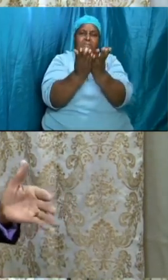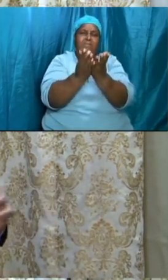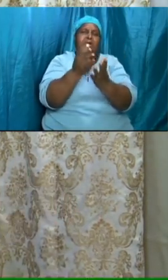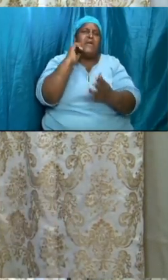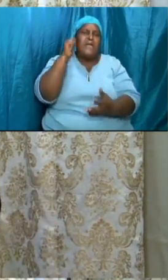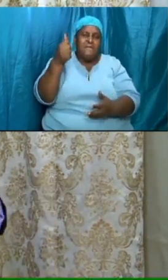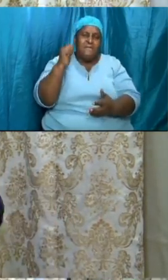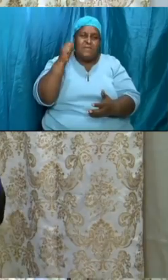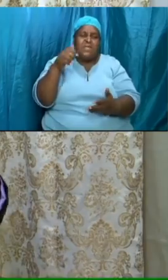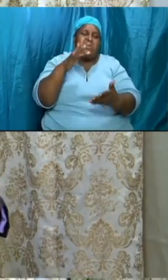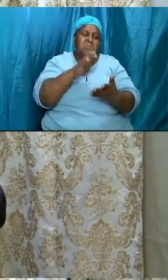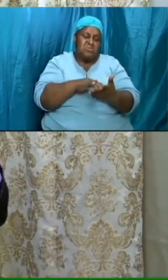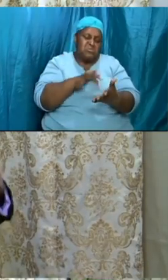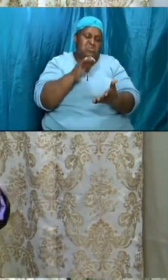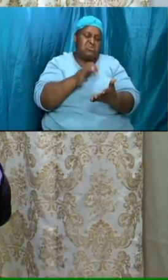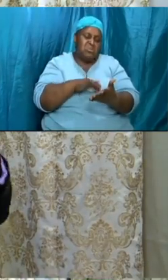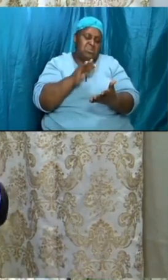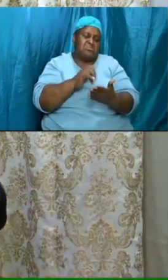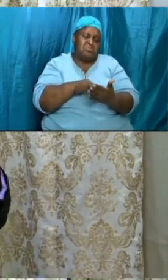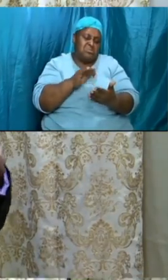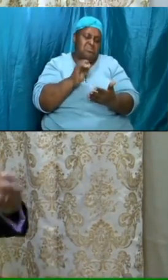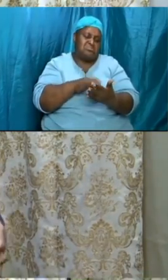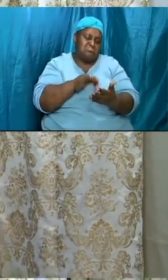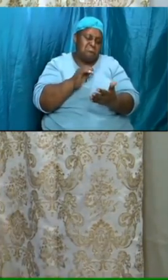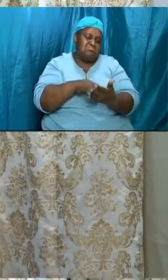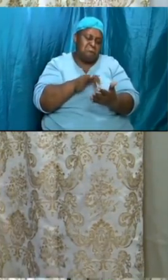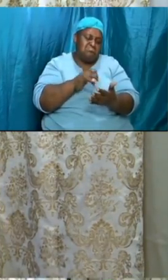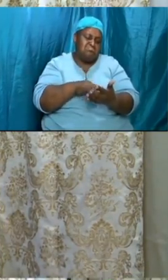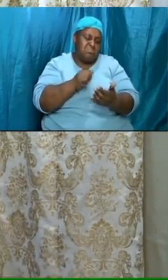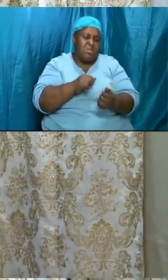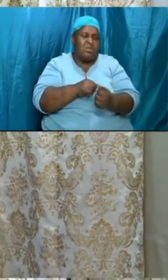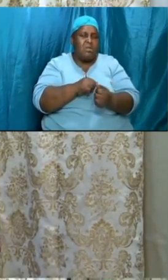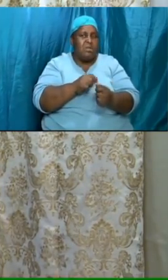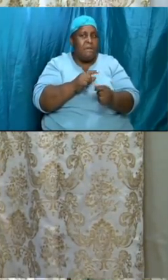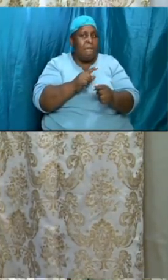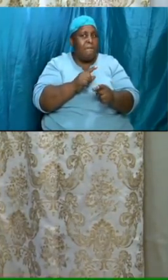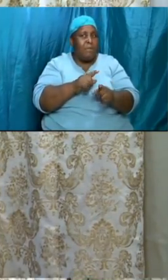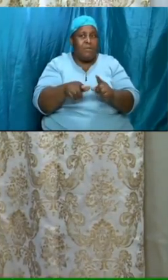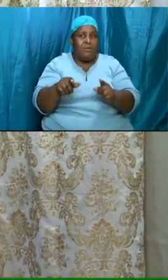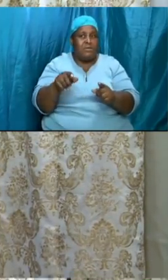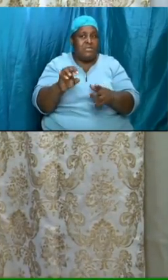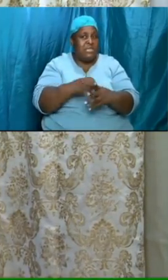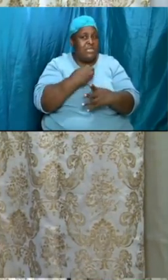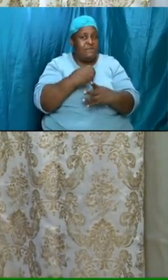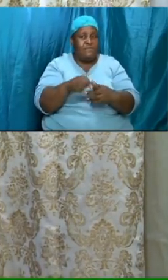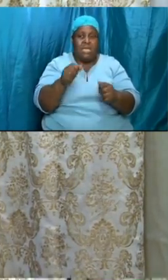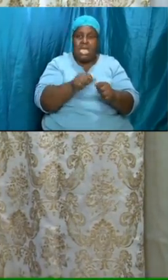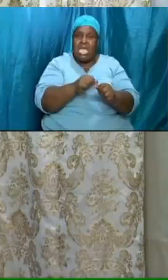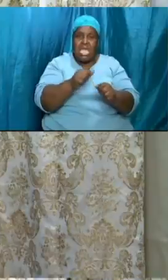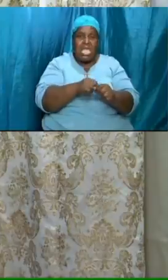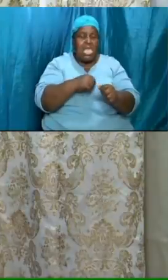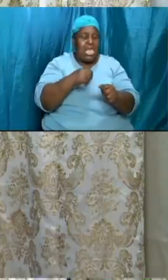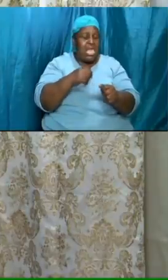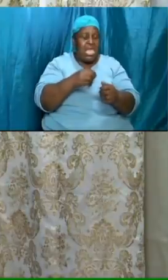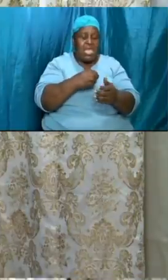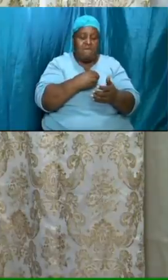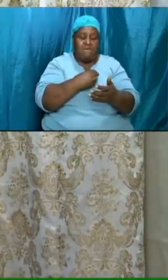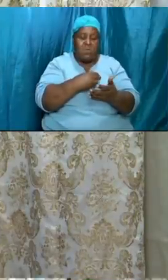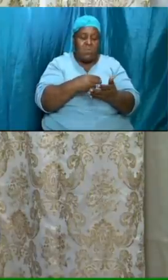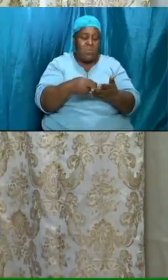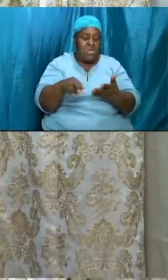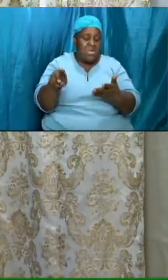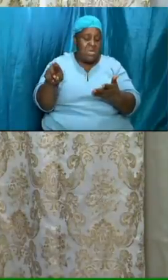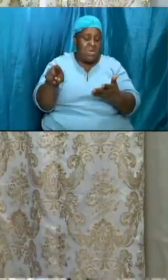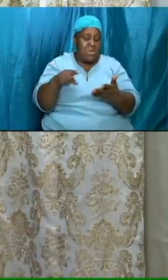period we probably can't study it every single day but even if it's every week we do some study even if it's every two weeks we do some study